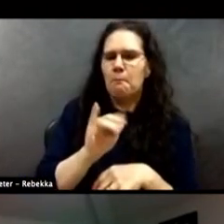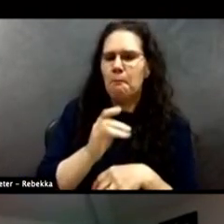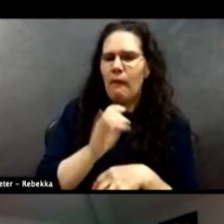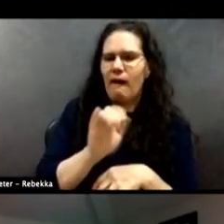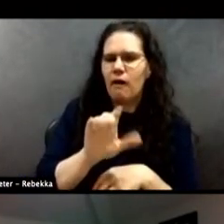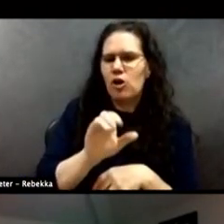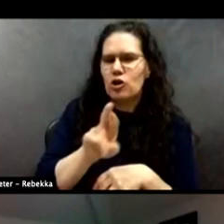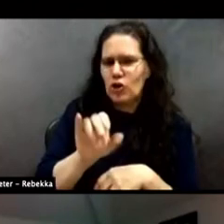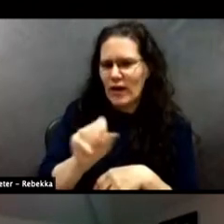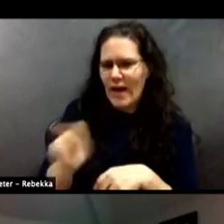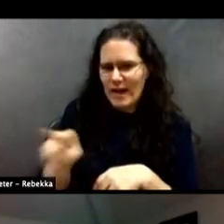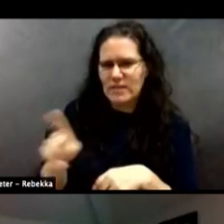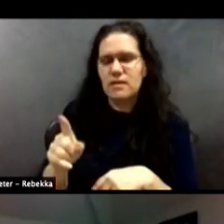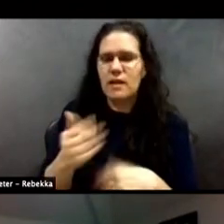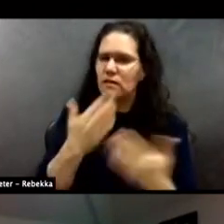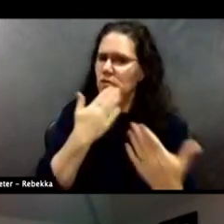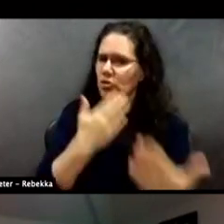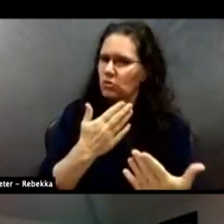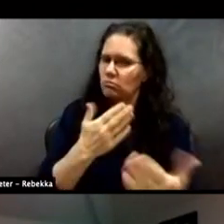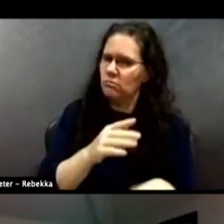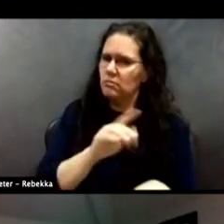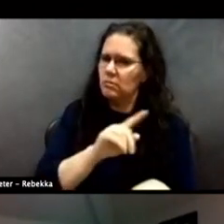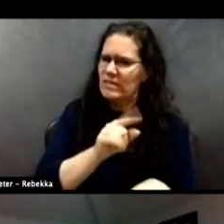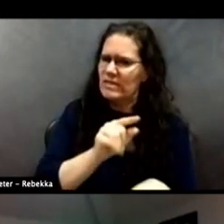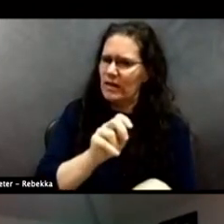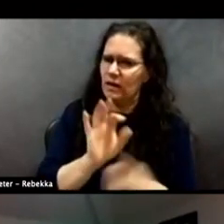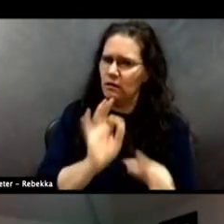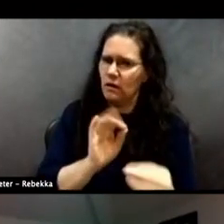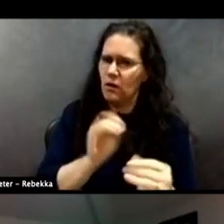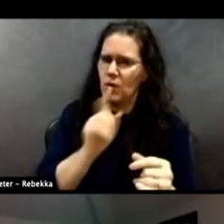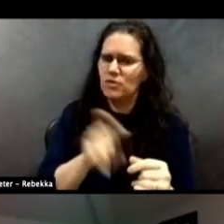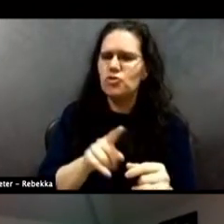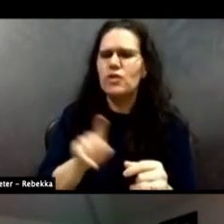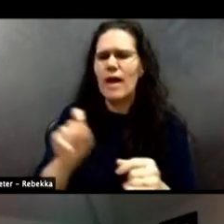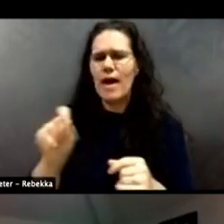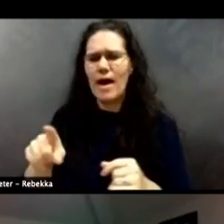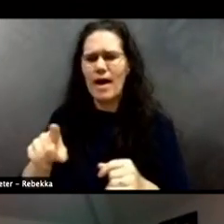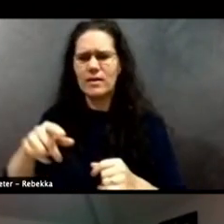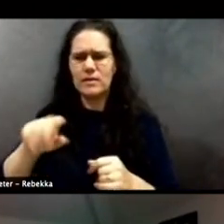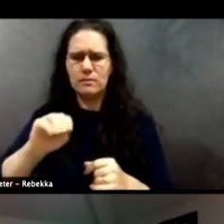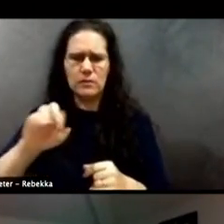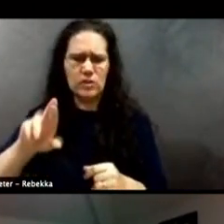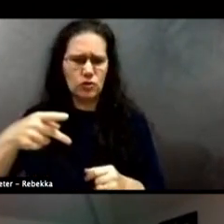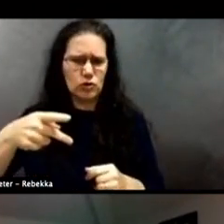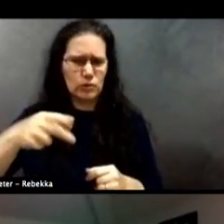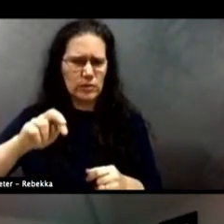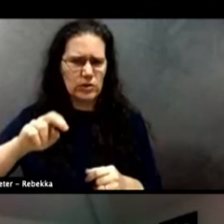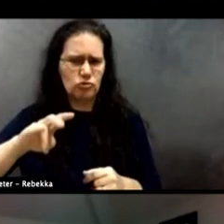about culture. How do we change the culture in policing if you identify it as a problem?